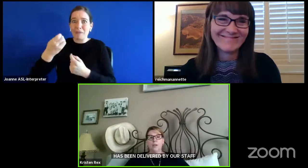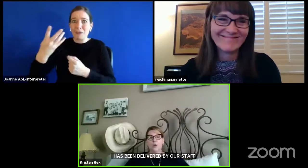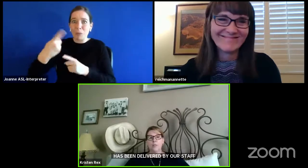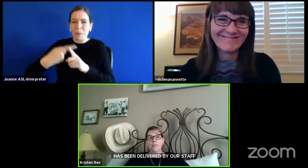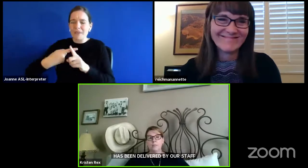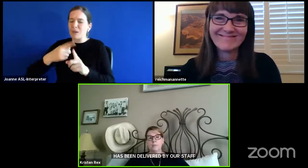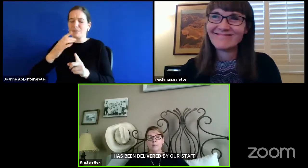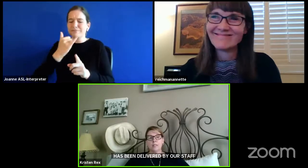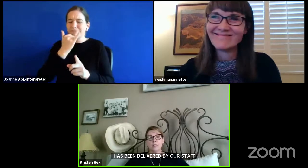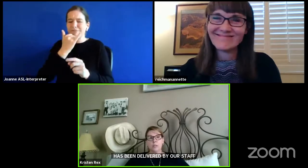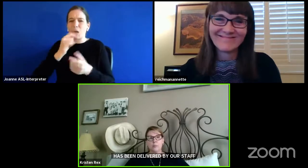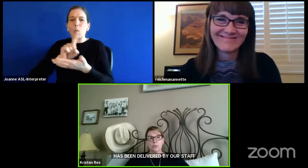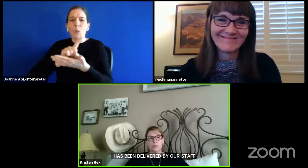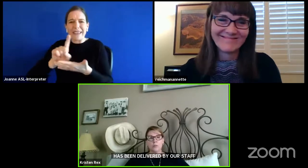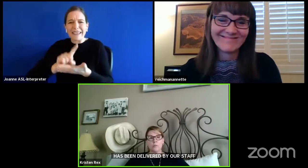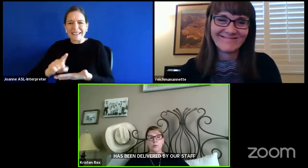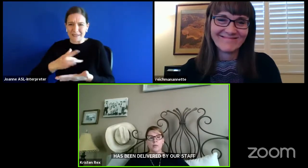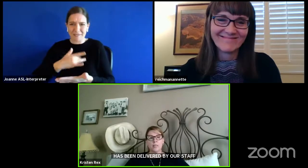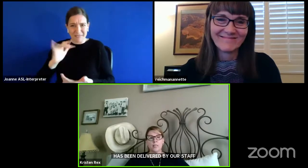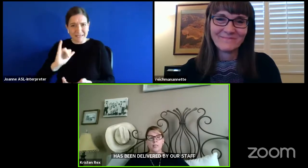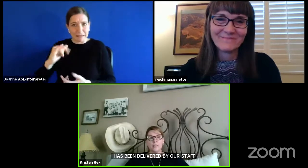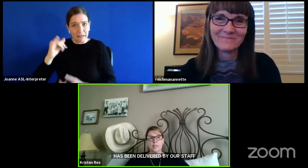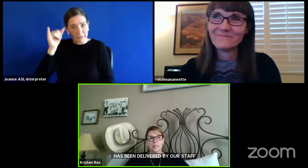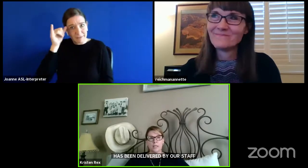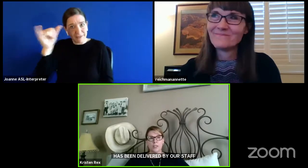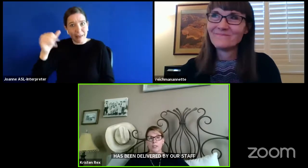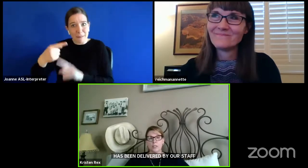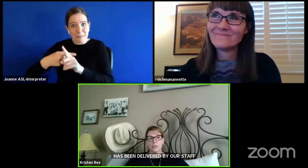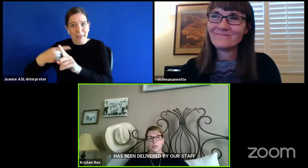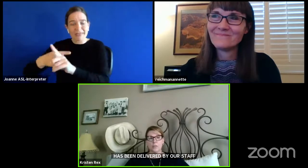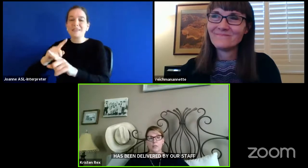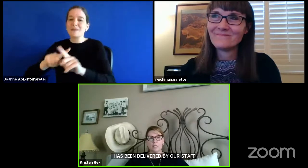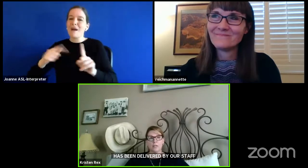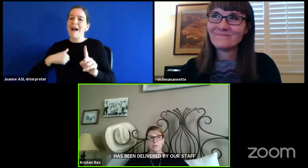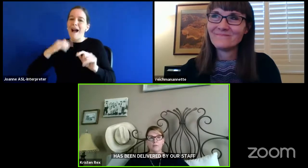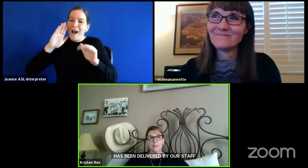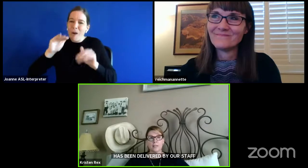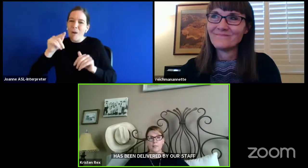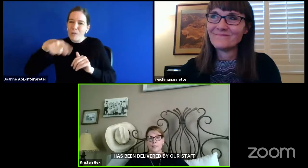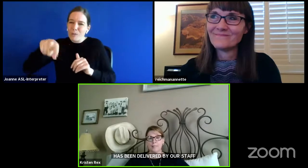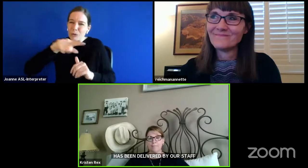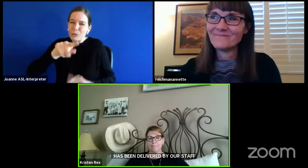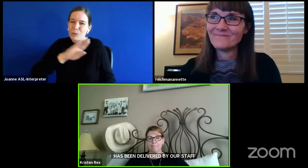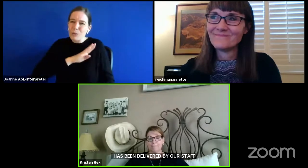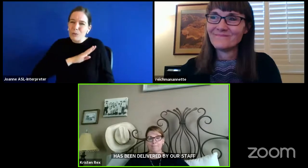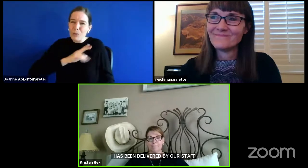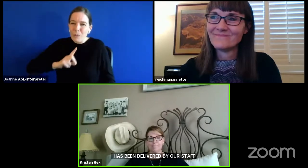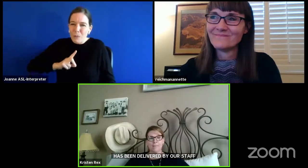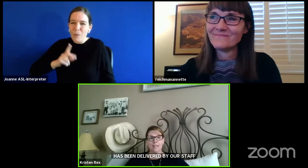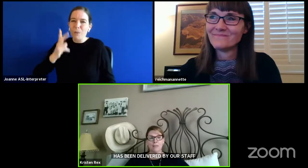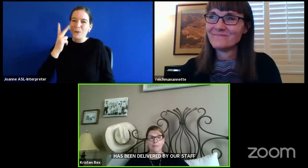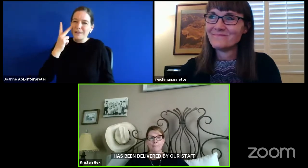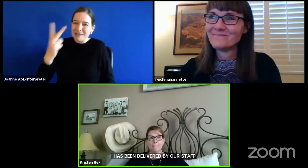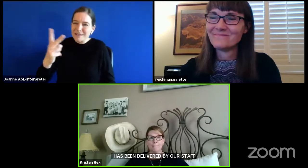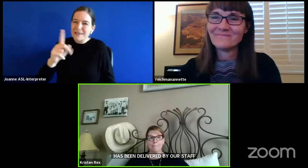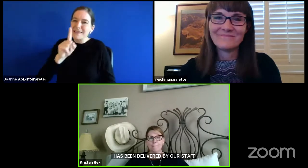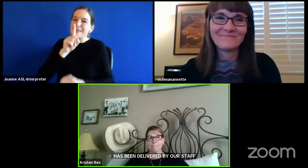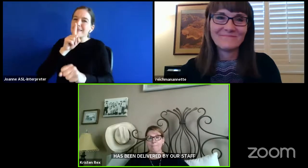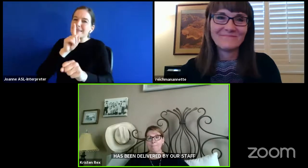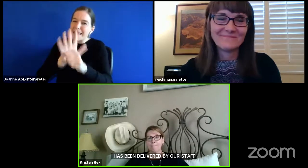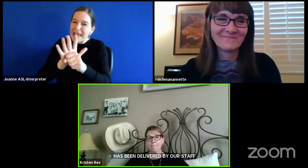And I hope this information helps you as a board see the dedication and determination of ASDB. Thank you.